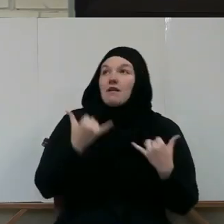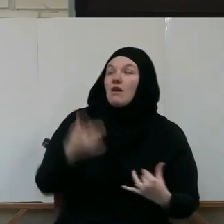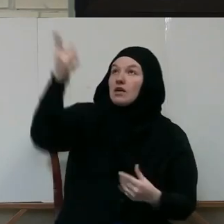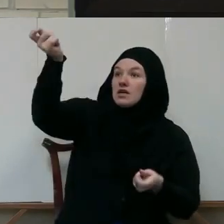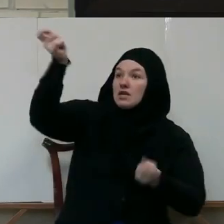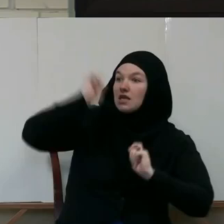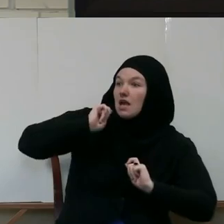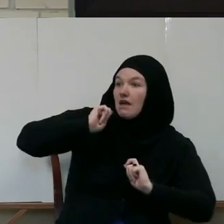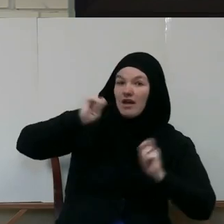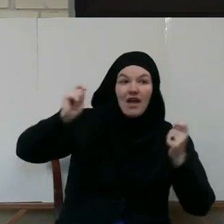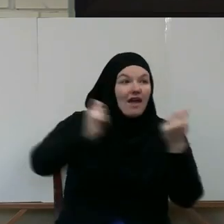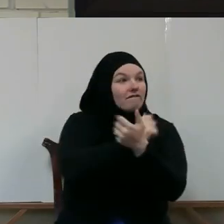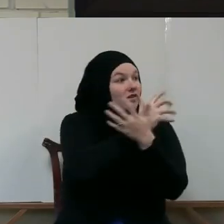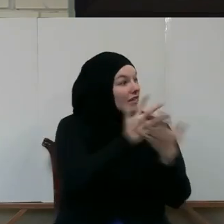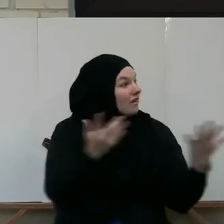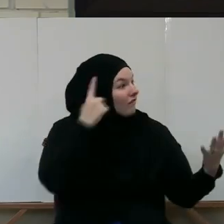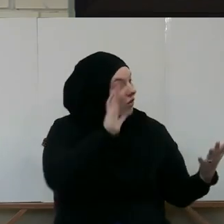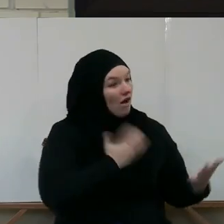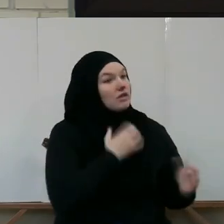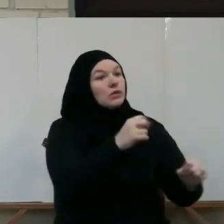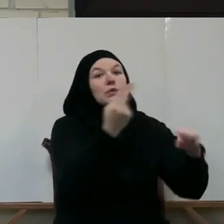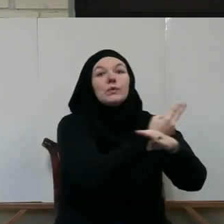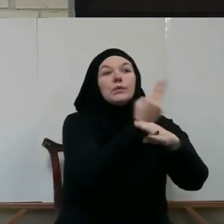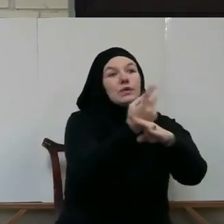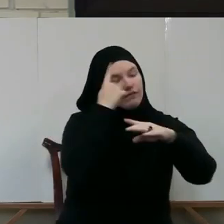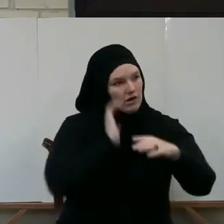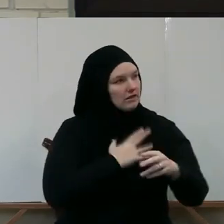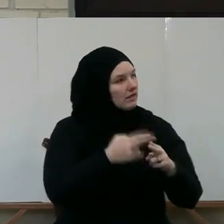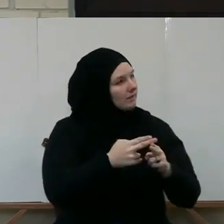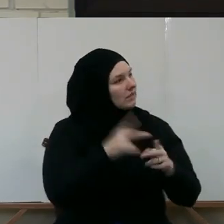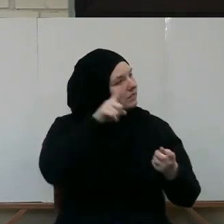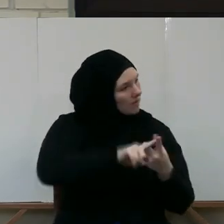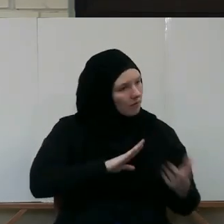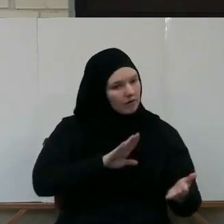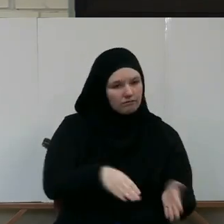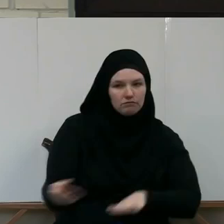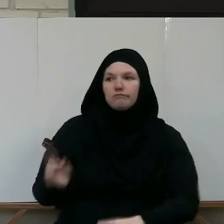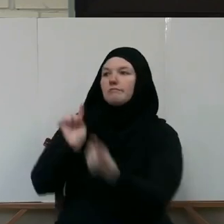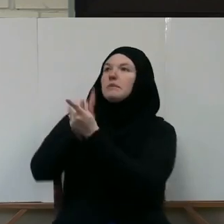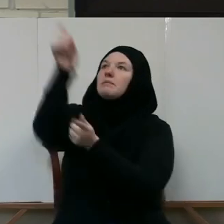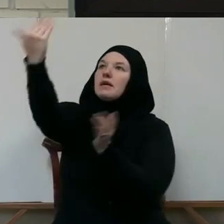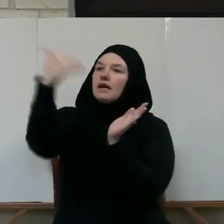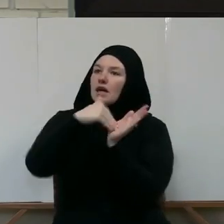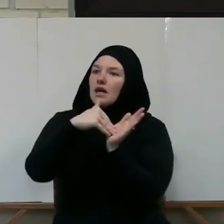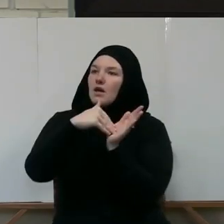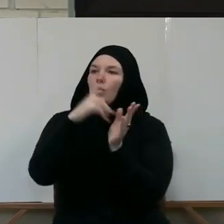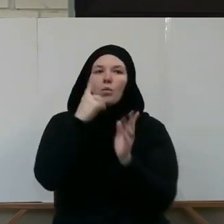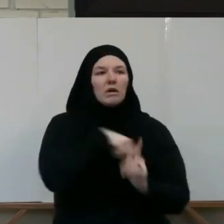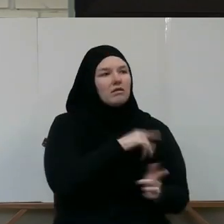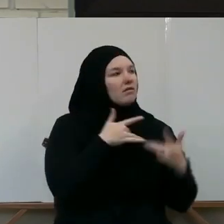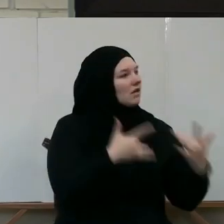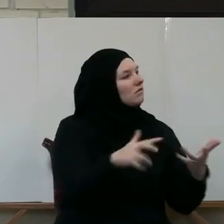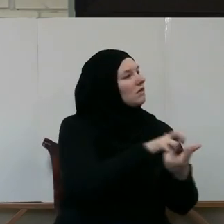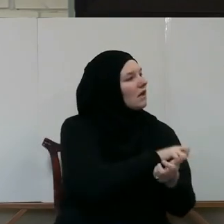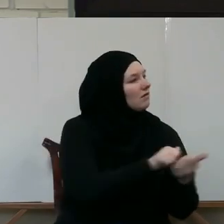the earthly facility to use temporarily until we meet him, then we end up abusing what